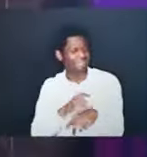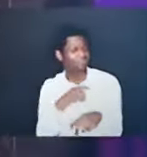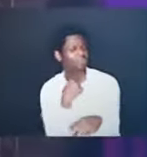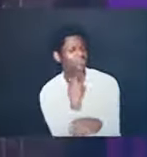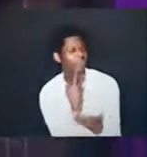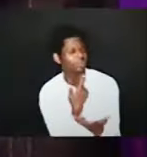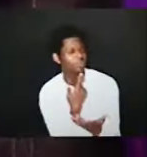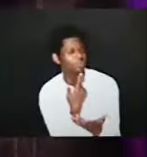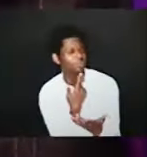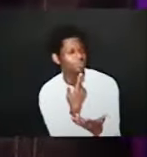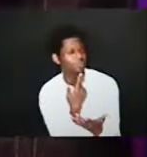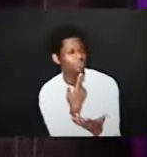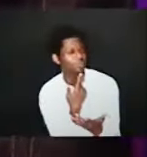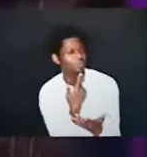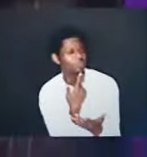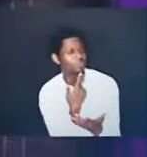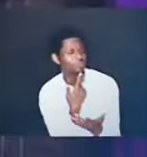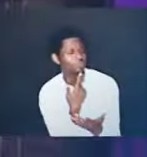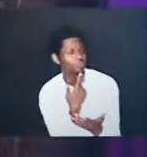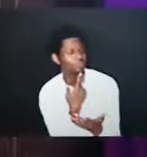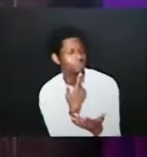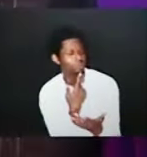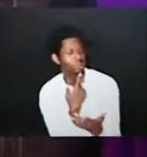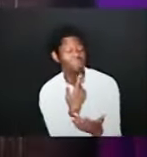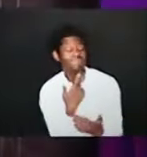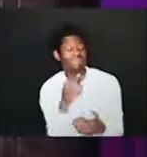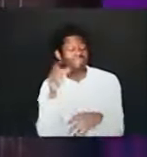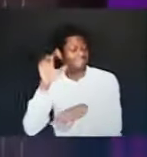but God is looking for better men